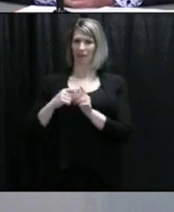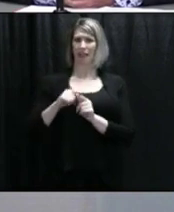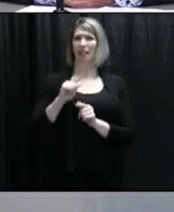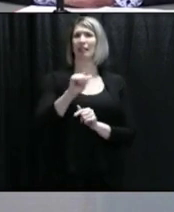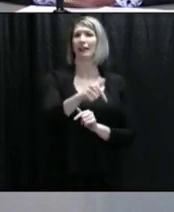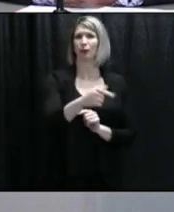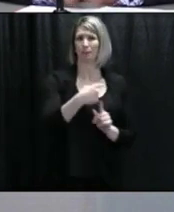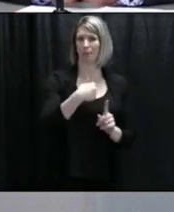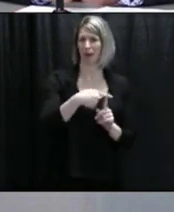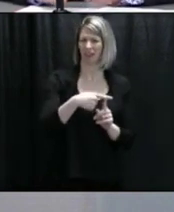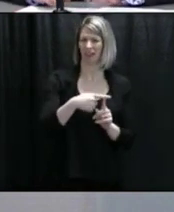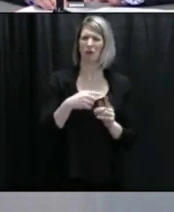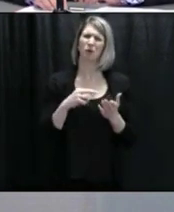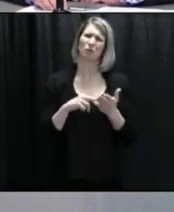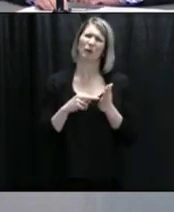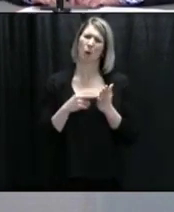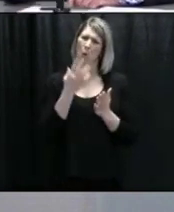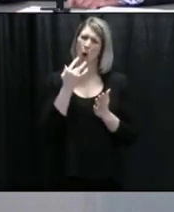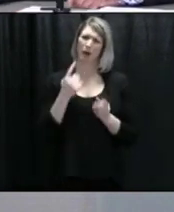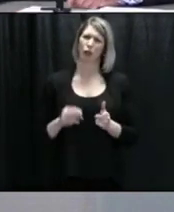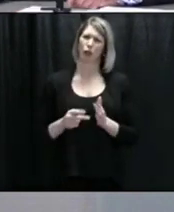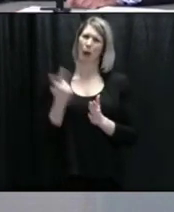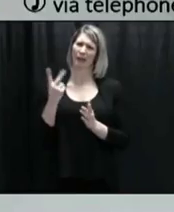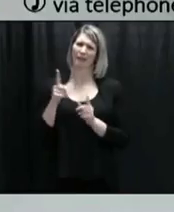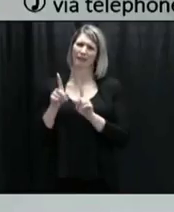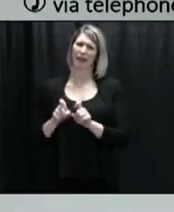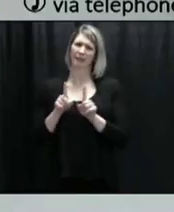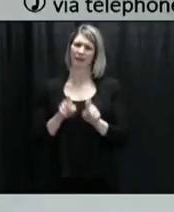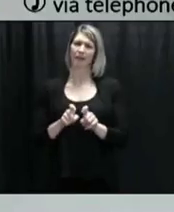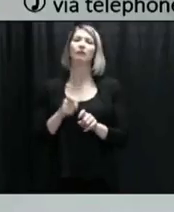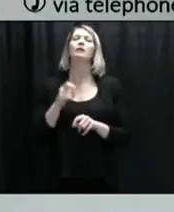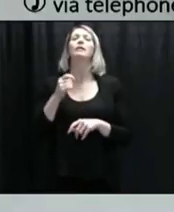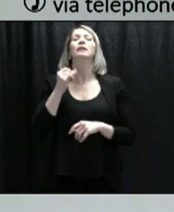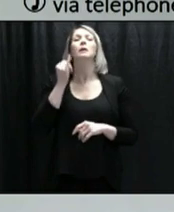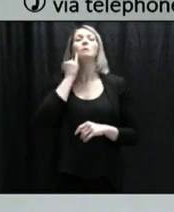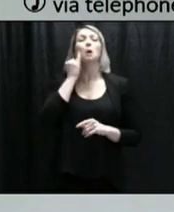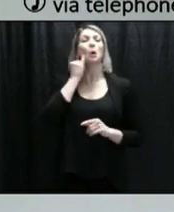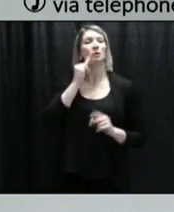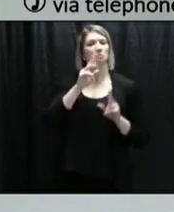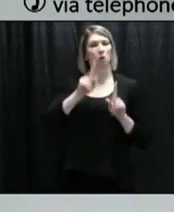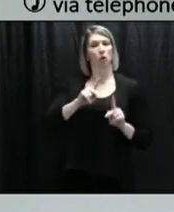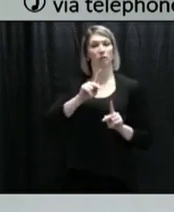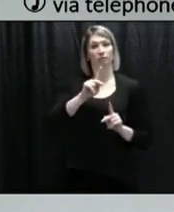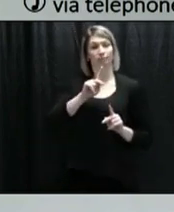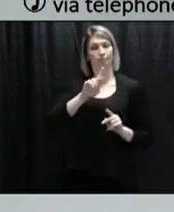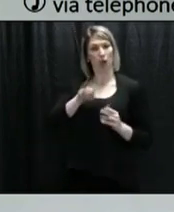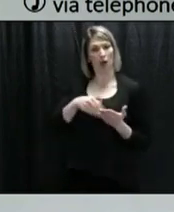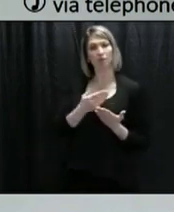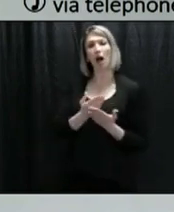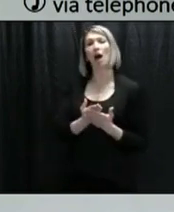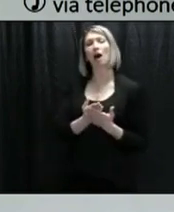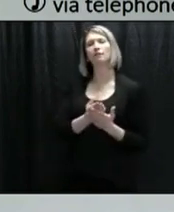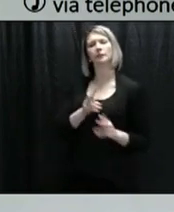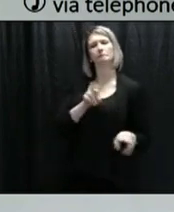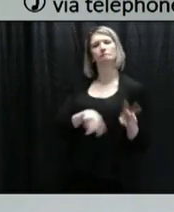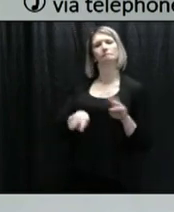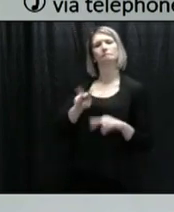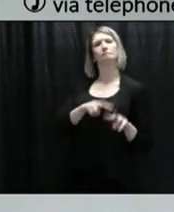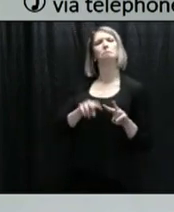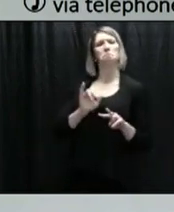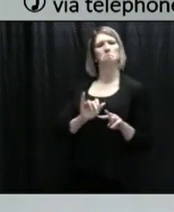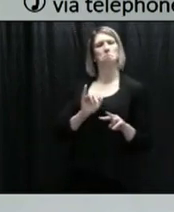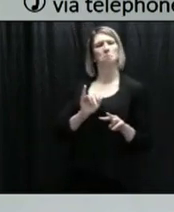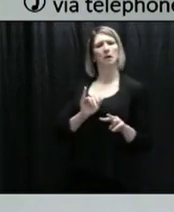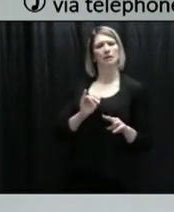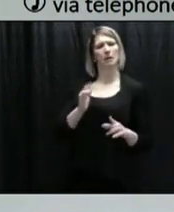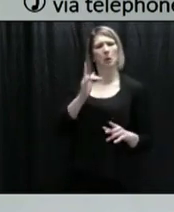is sick with an illness that appears to be COVID or is suspicious for COVID based on their symptom pattern, if